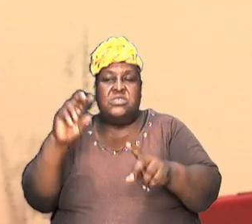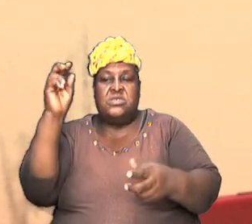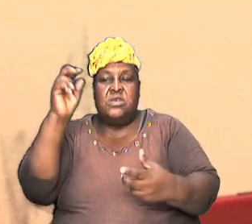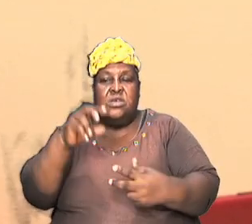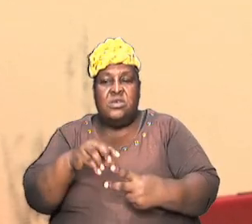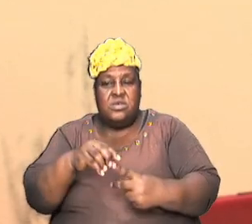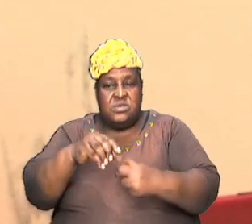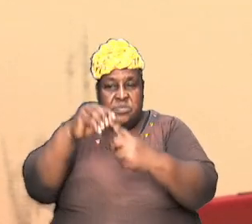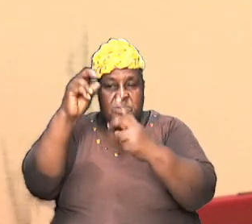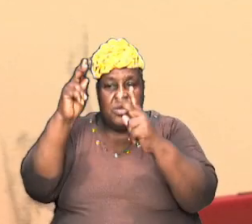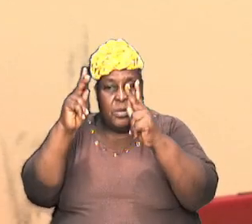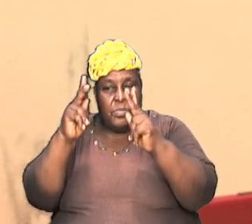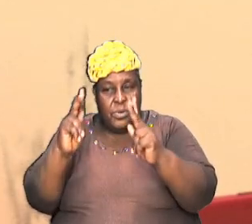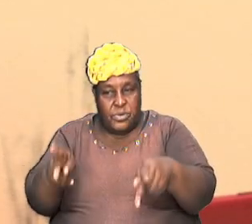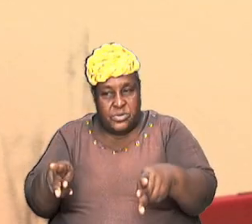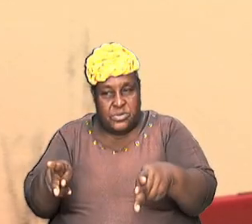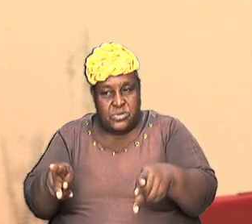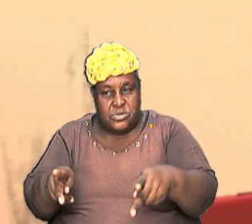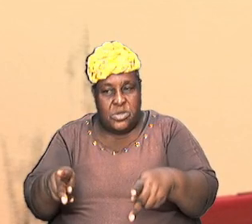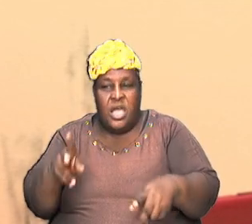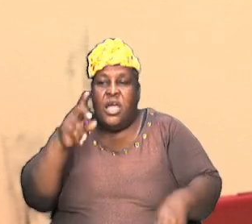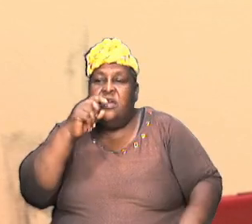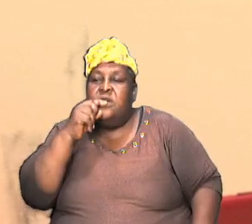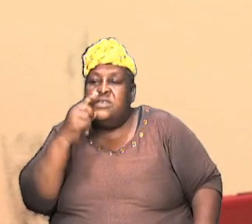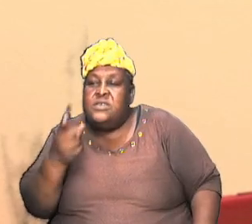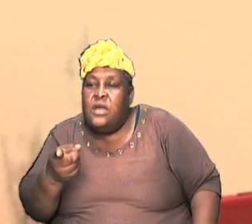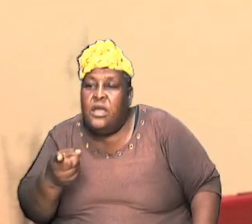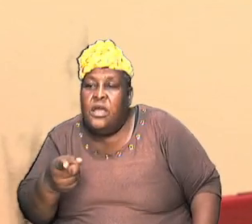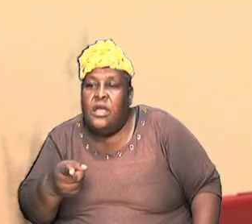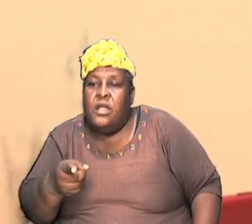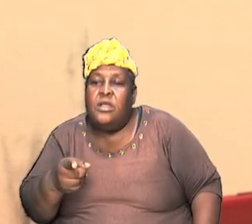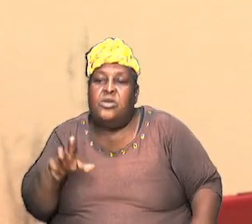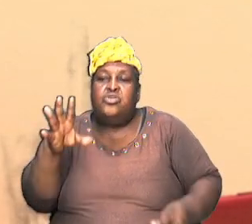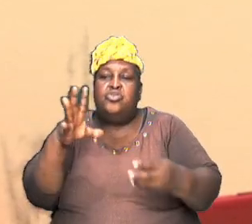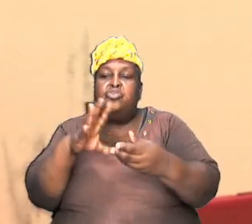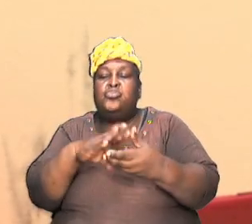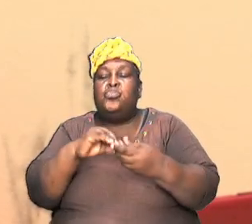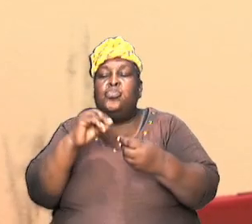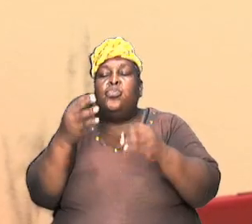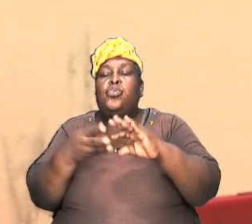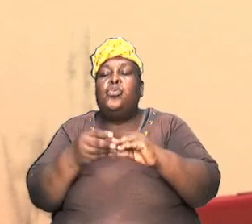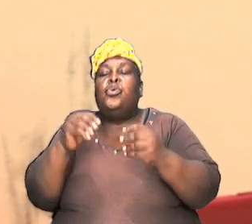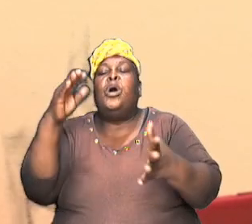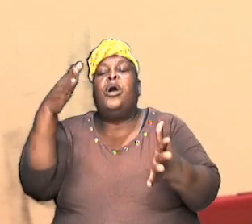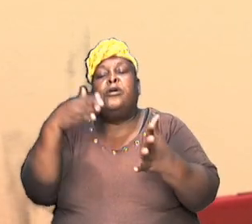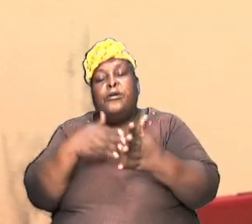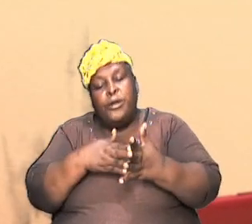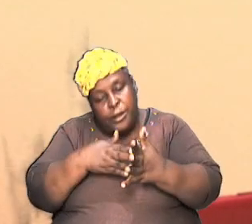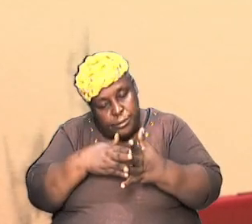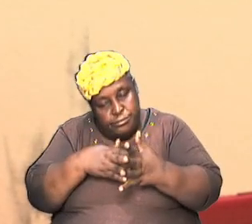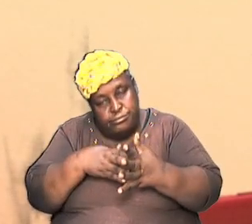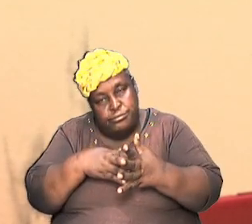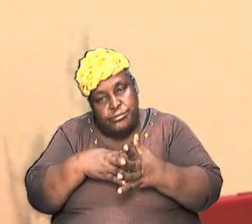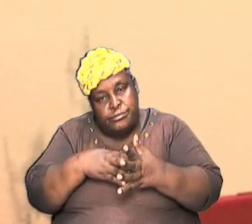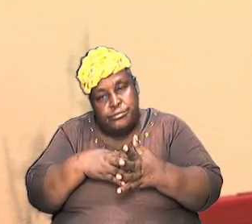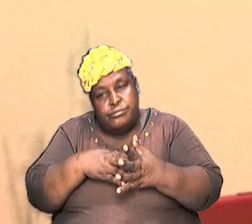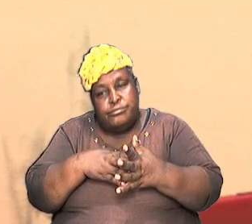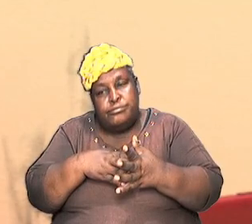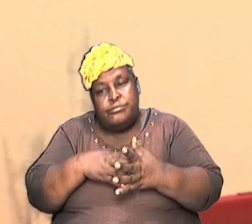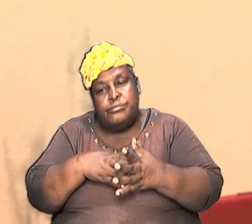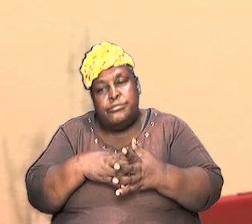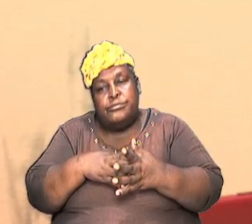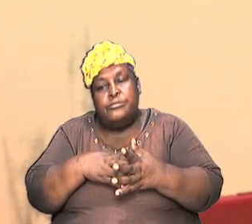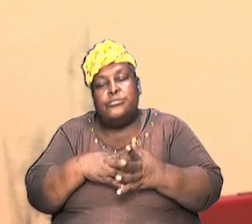again it tells a story again it points to